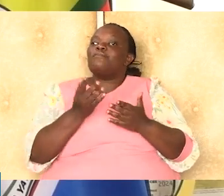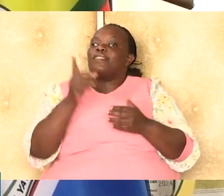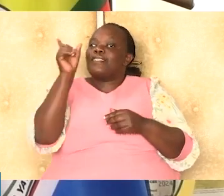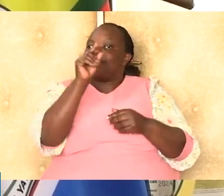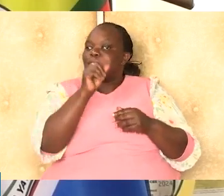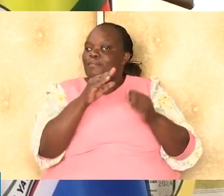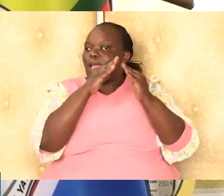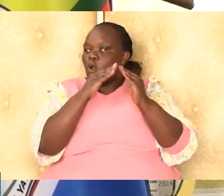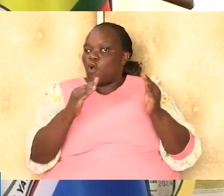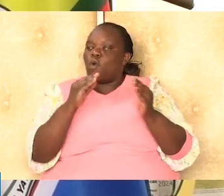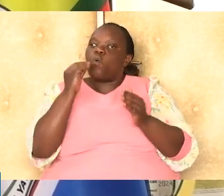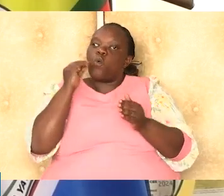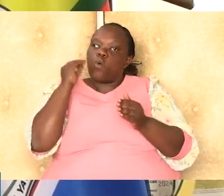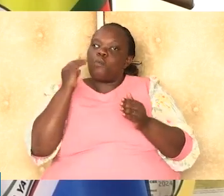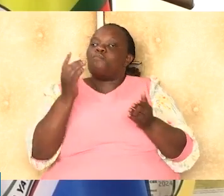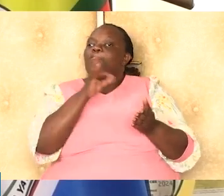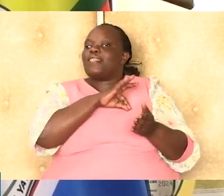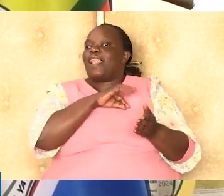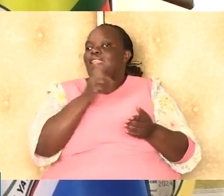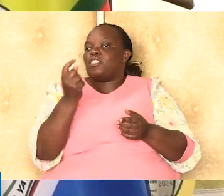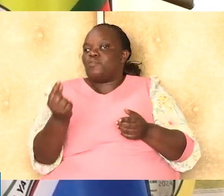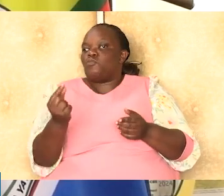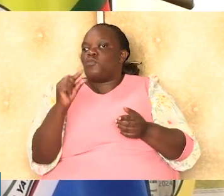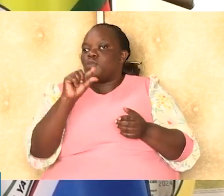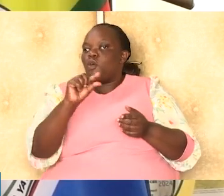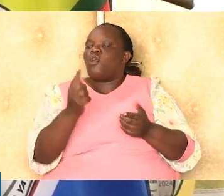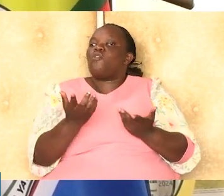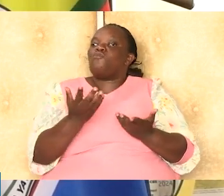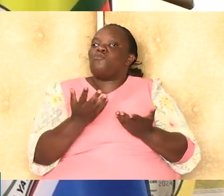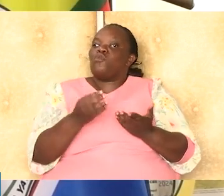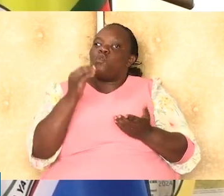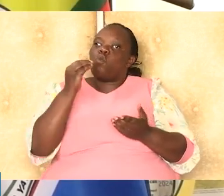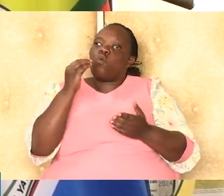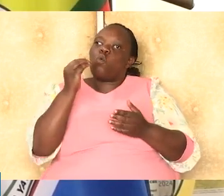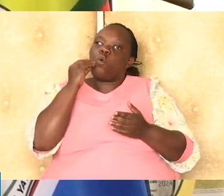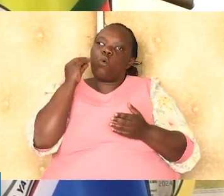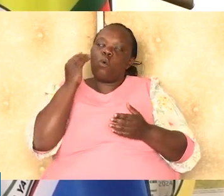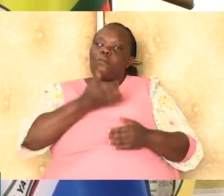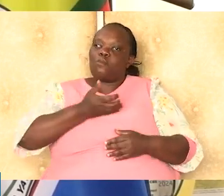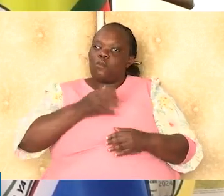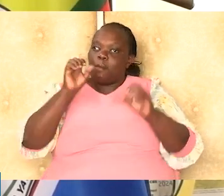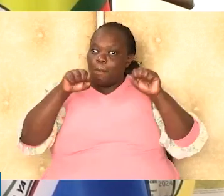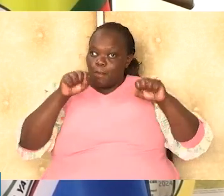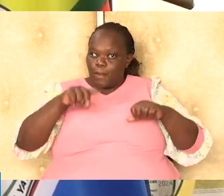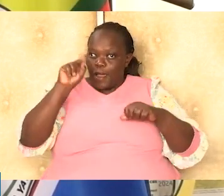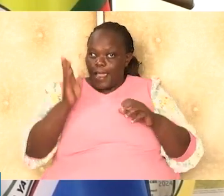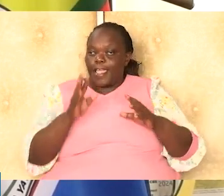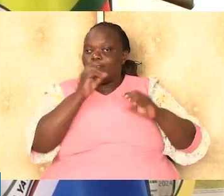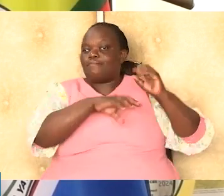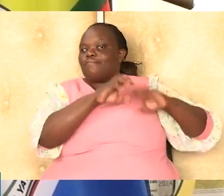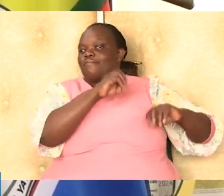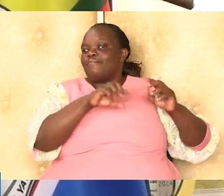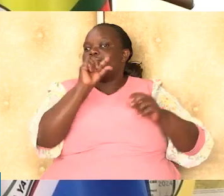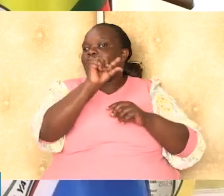affordable to a wide range of income groups. Notably, home ownership is now possible for Kenyans, contributing